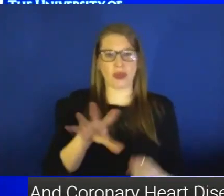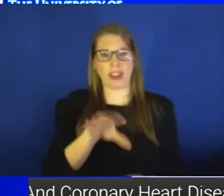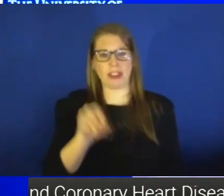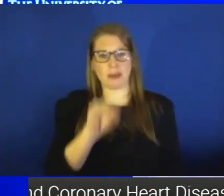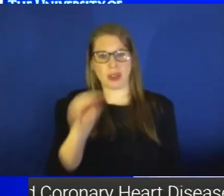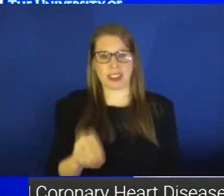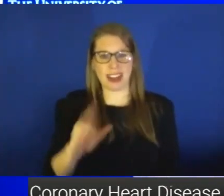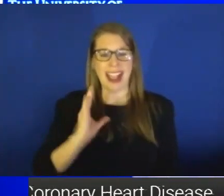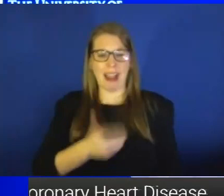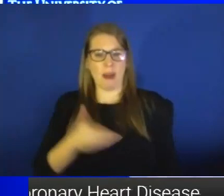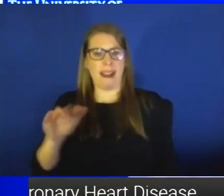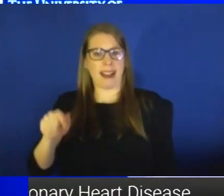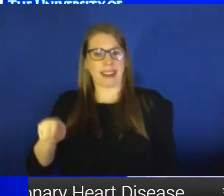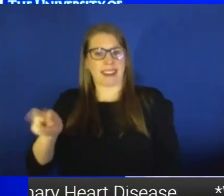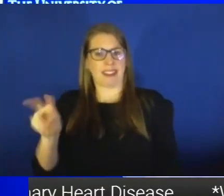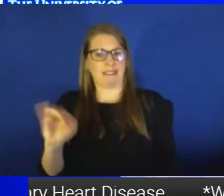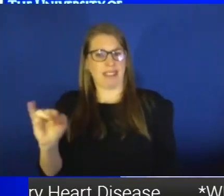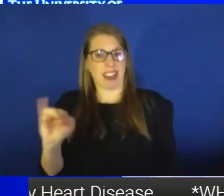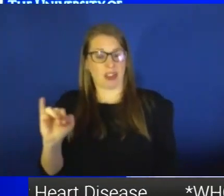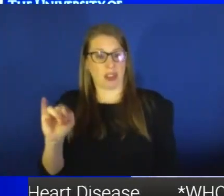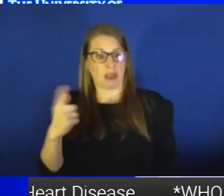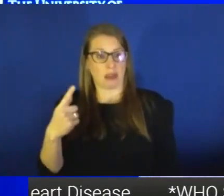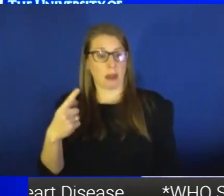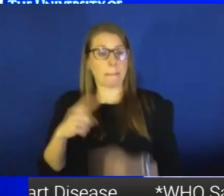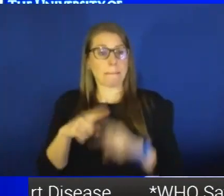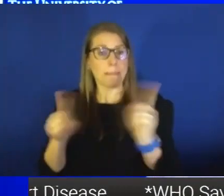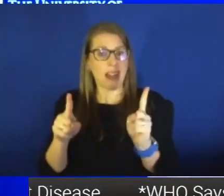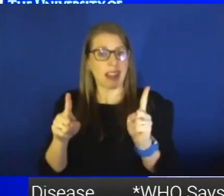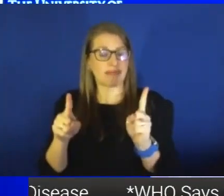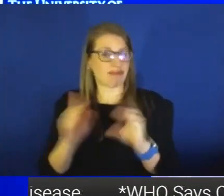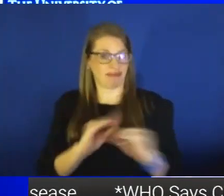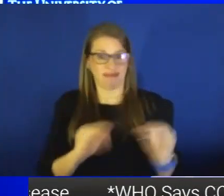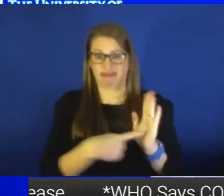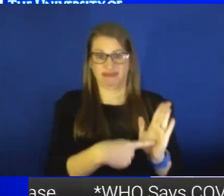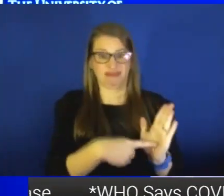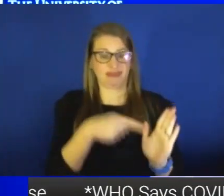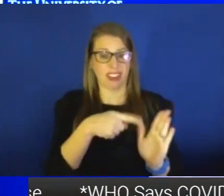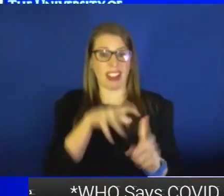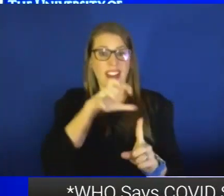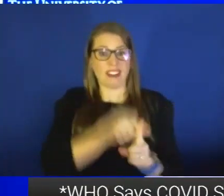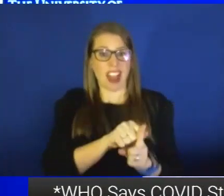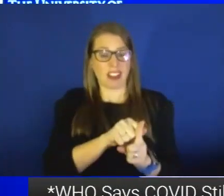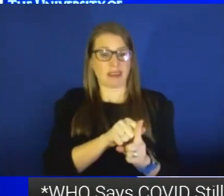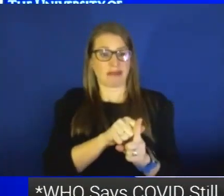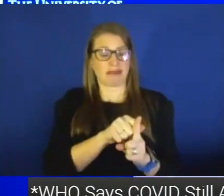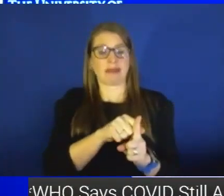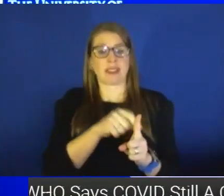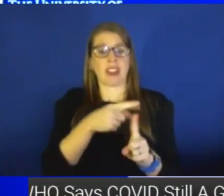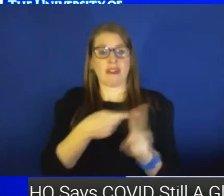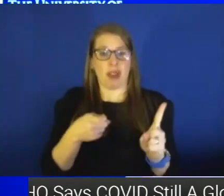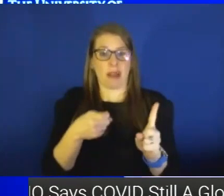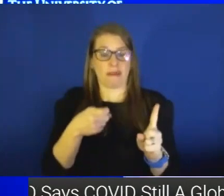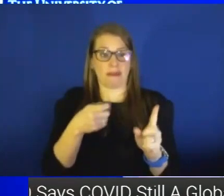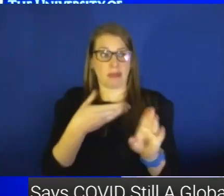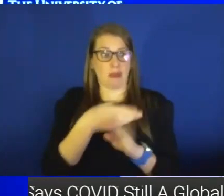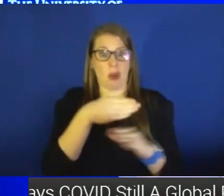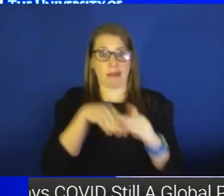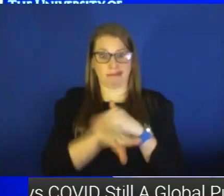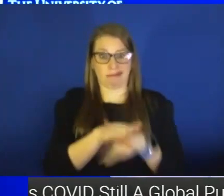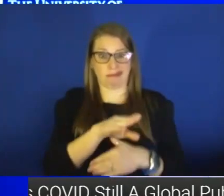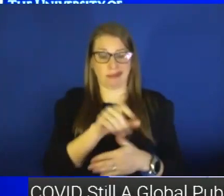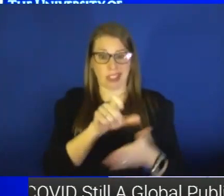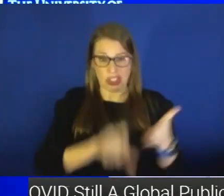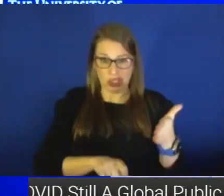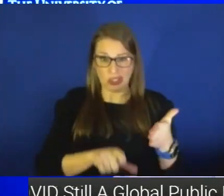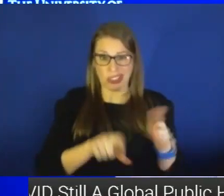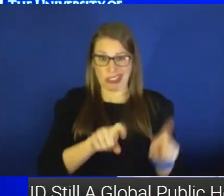infections that we considered. But they were totally asymptomatic. We found them on screening. So just the fact that hospitalizations are going up, we also have to understand